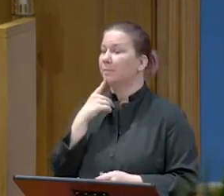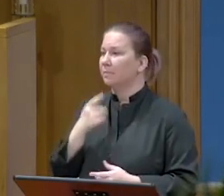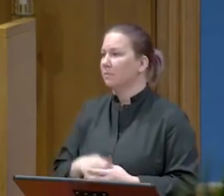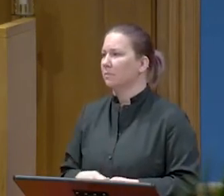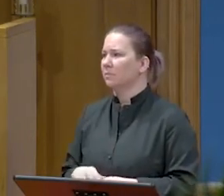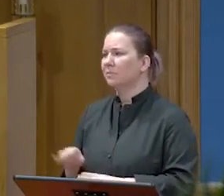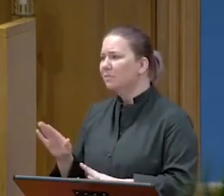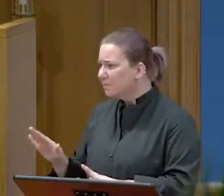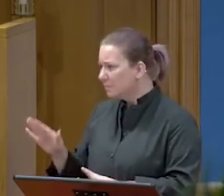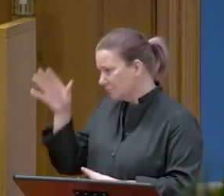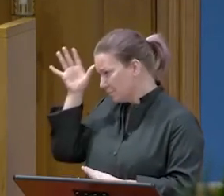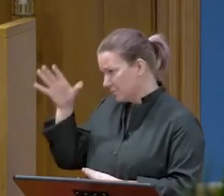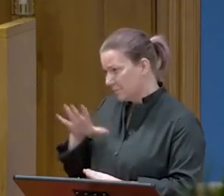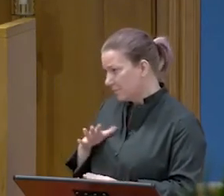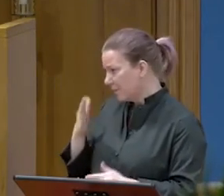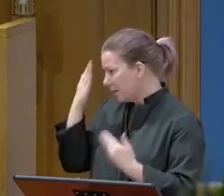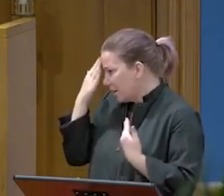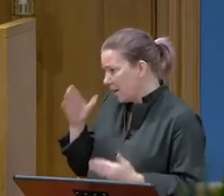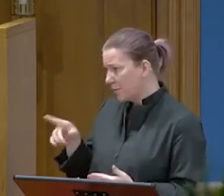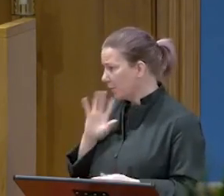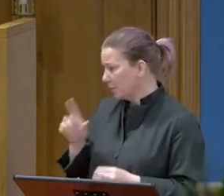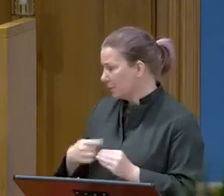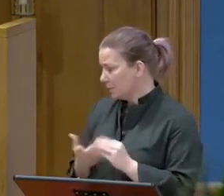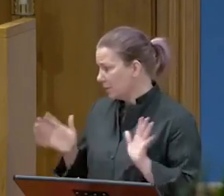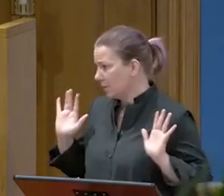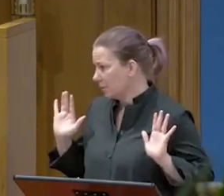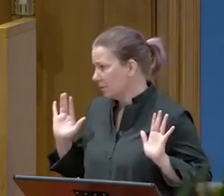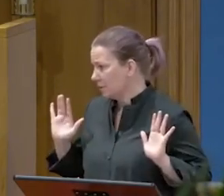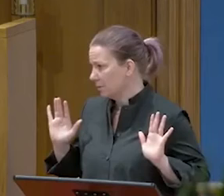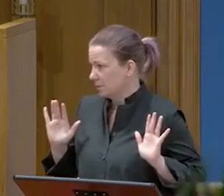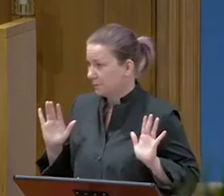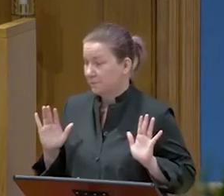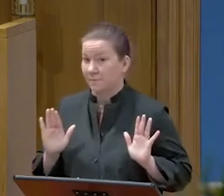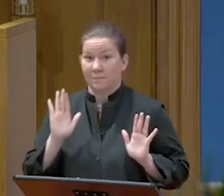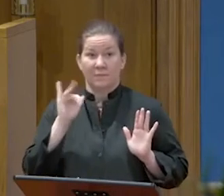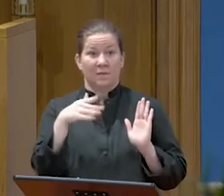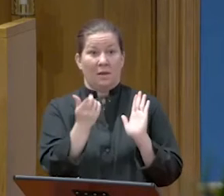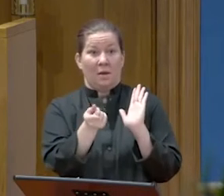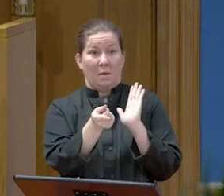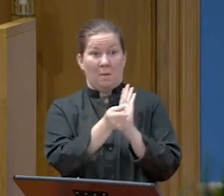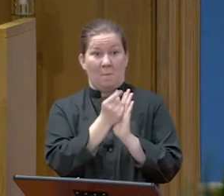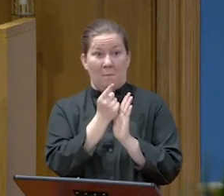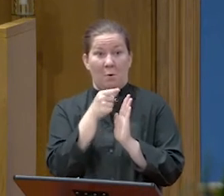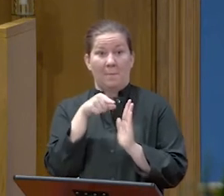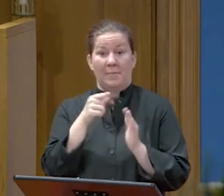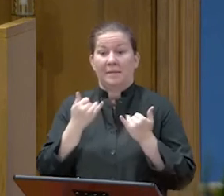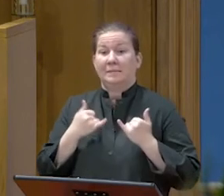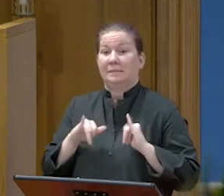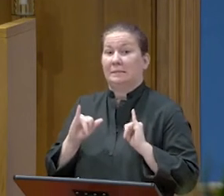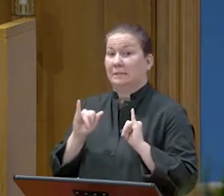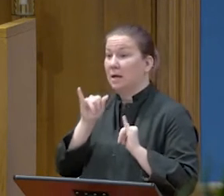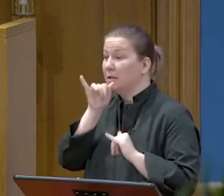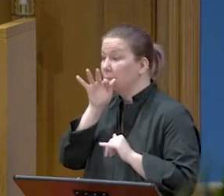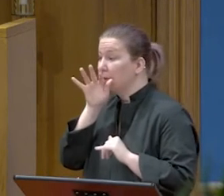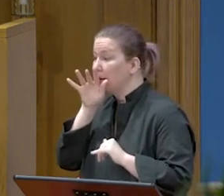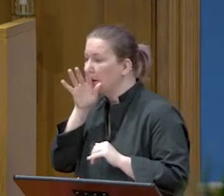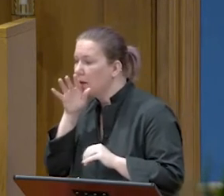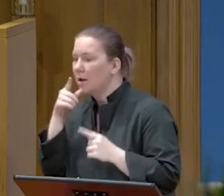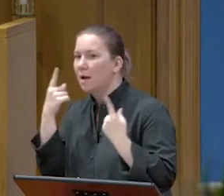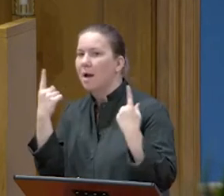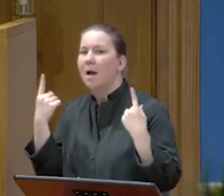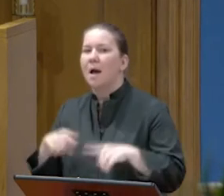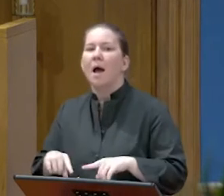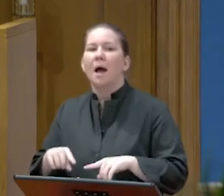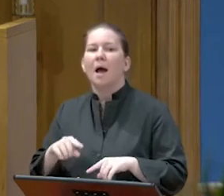Man, I do not know what you are talking about. At that moment, while he was still speaking, the cock crowed.